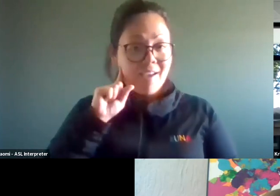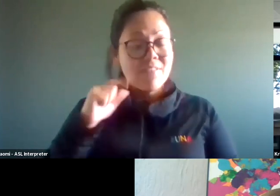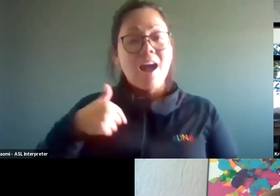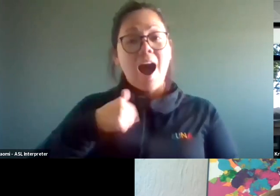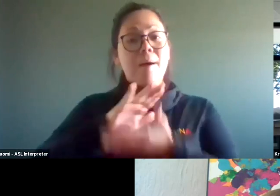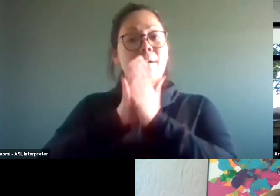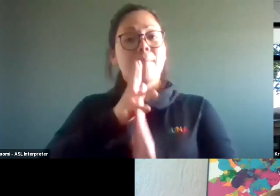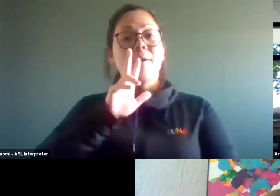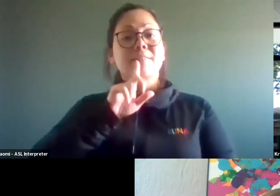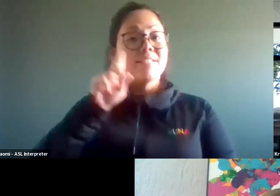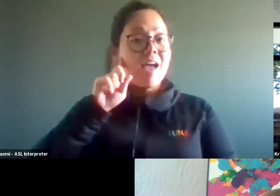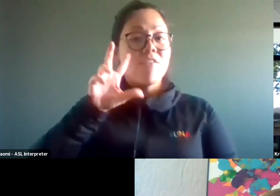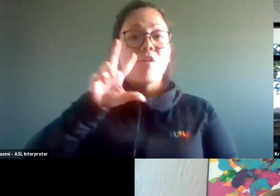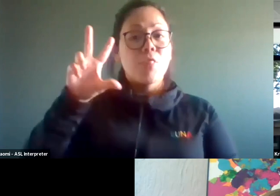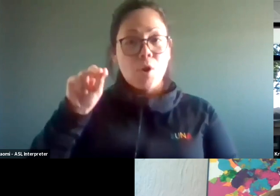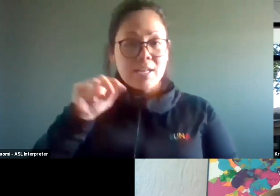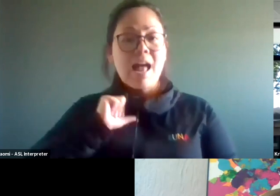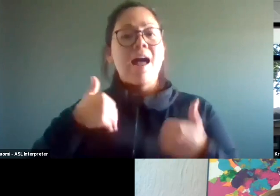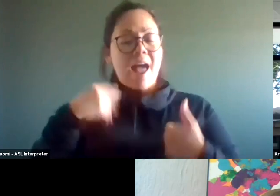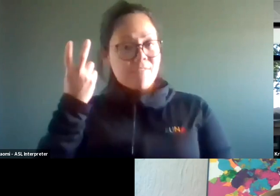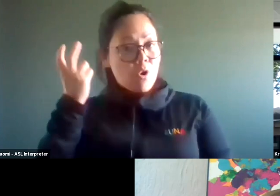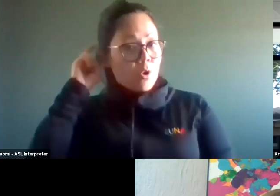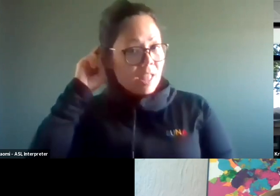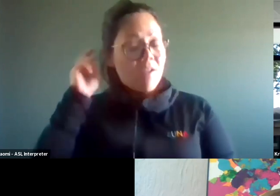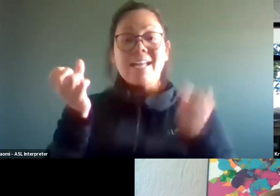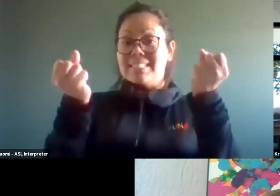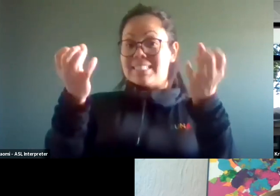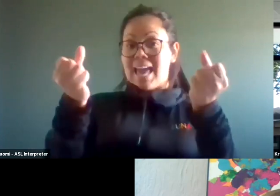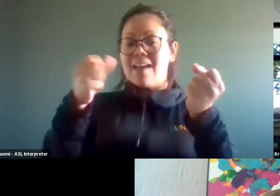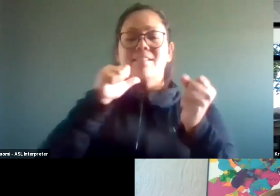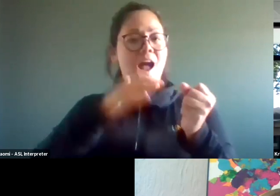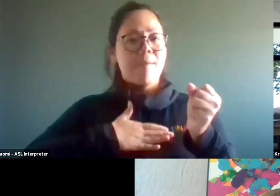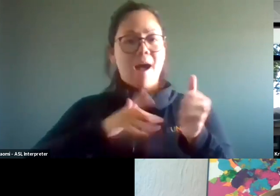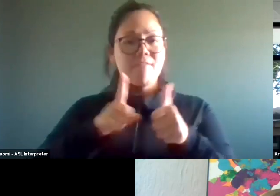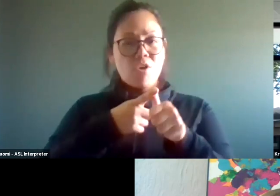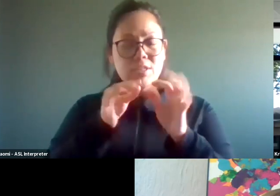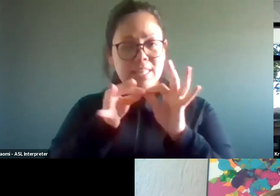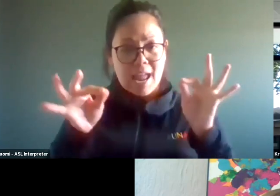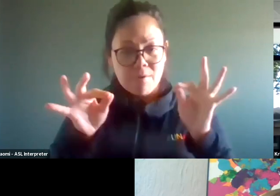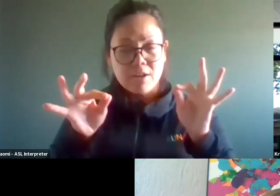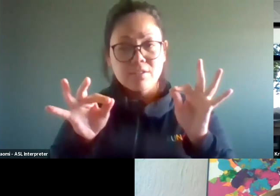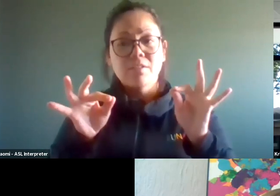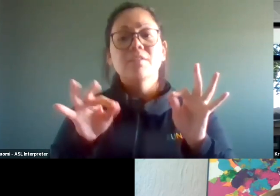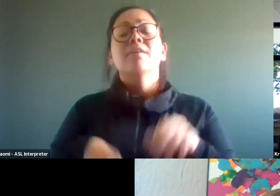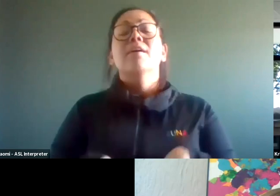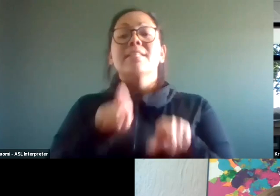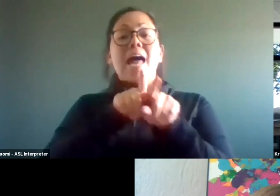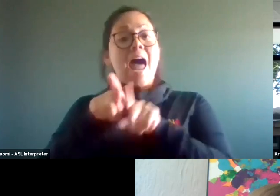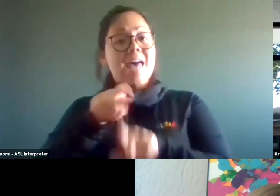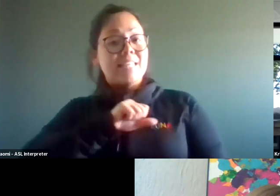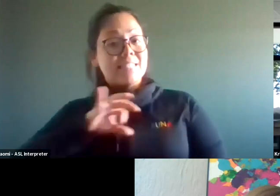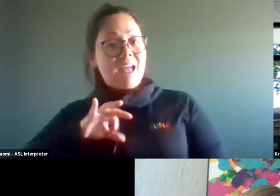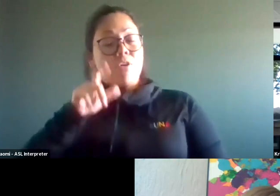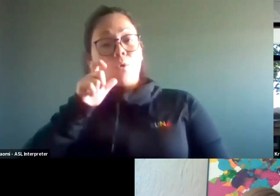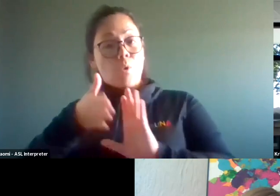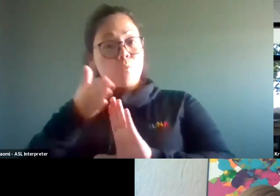Deaf and I have a cochlear implant. Sign language is not my first language. So as, as the staff member running my museum,